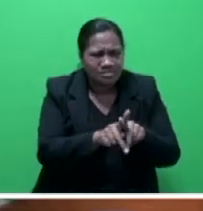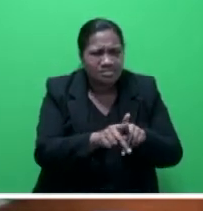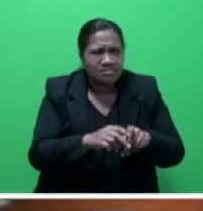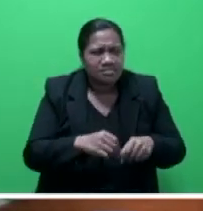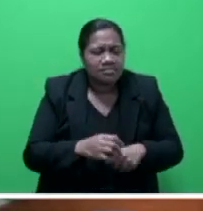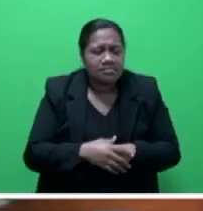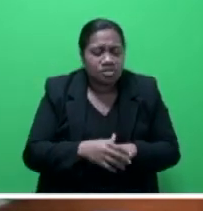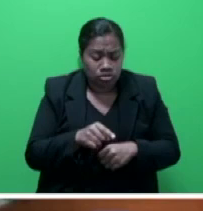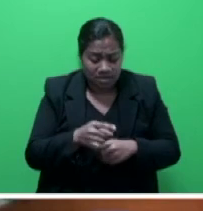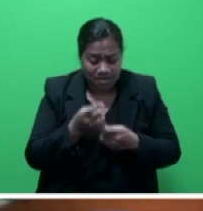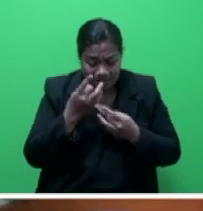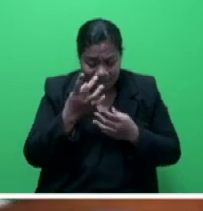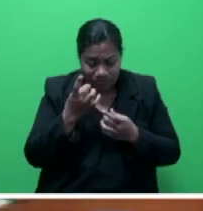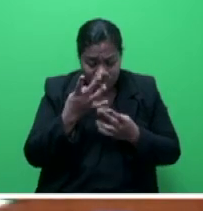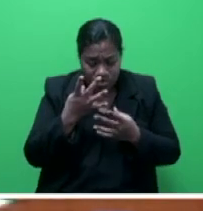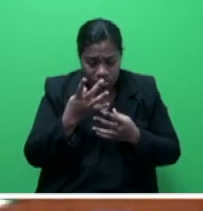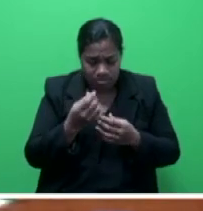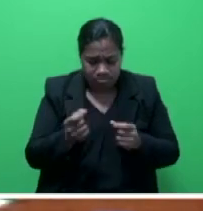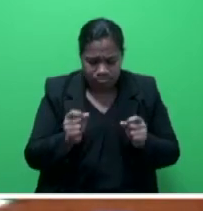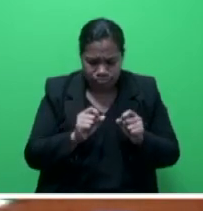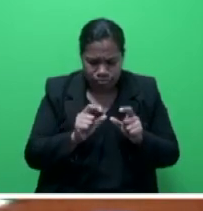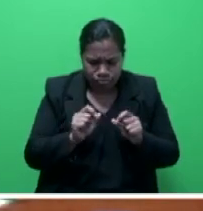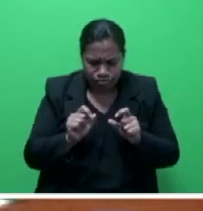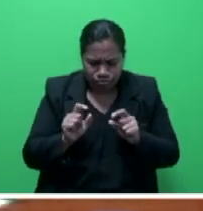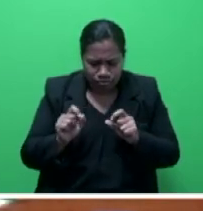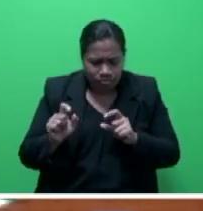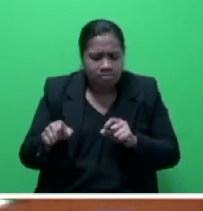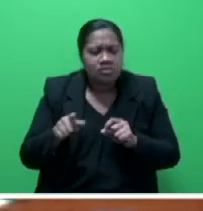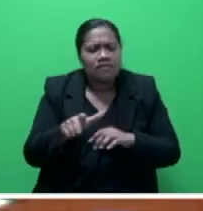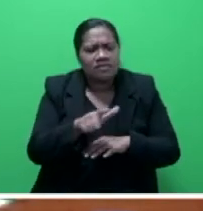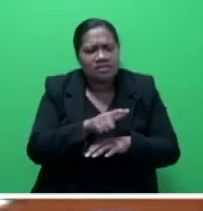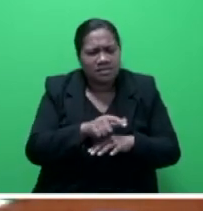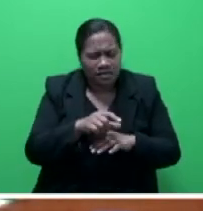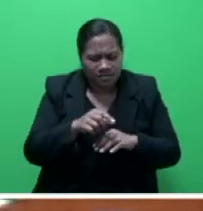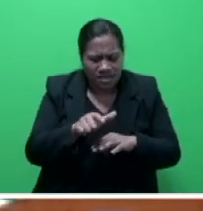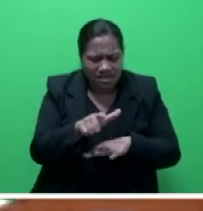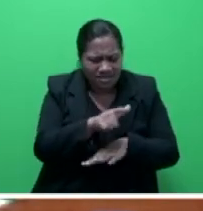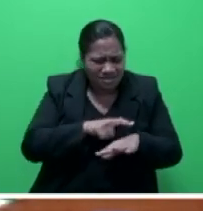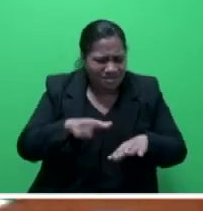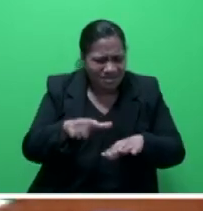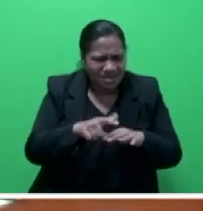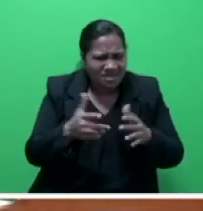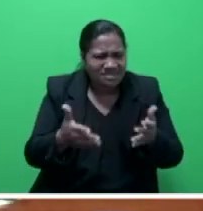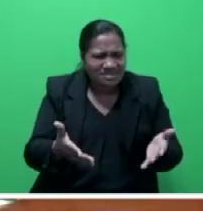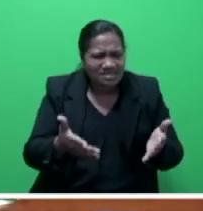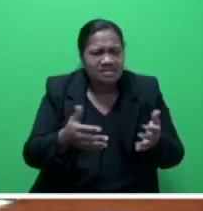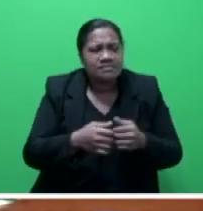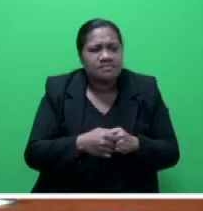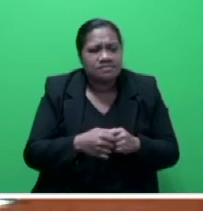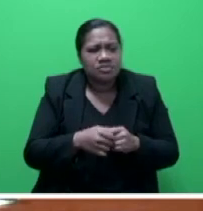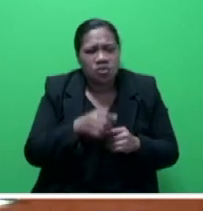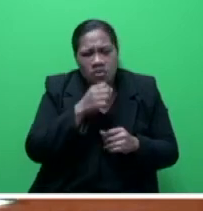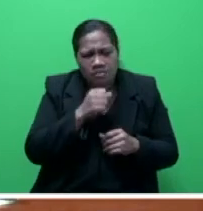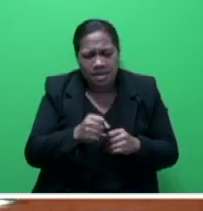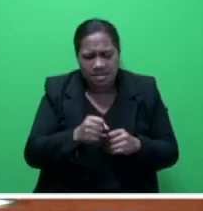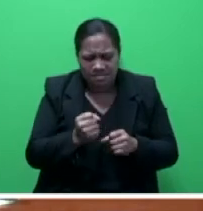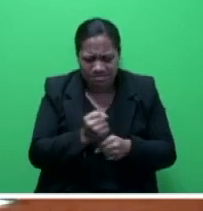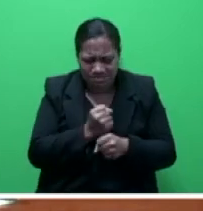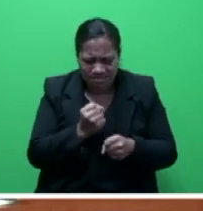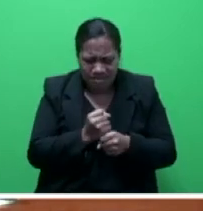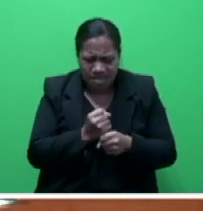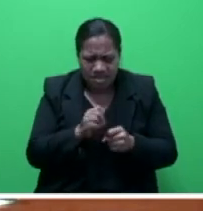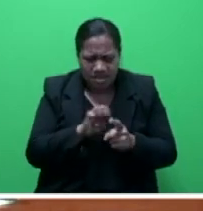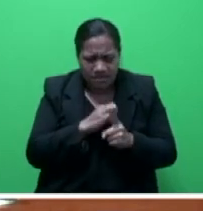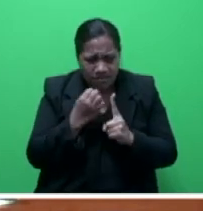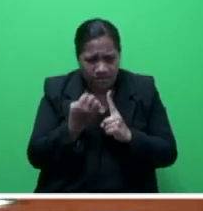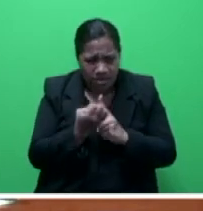that information, information on topography or natural landscape and any man-made environment for a particular location